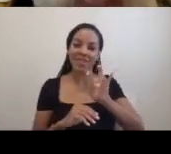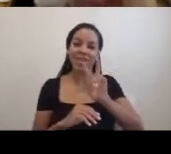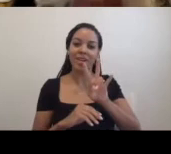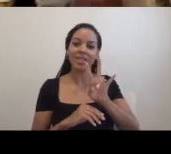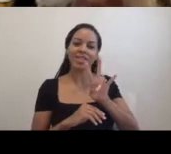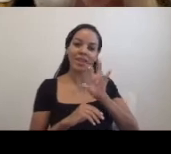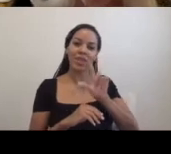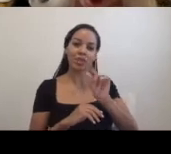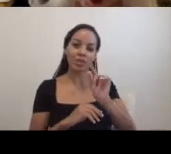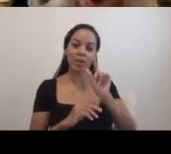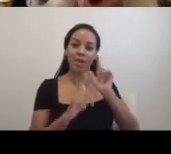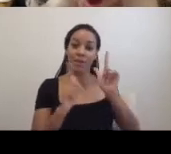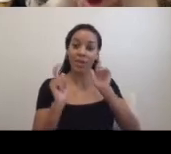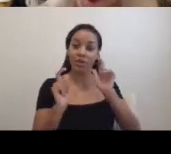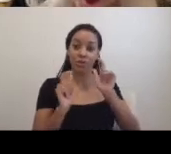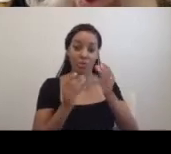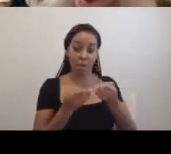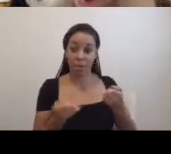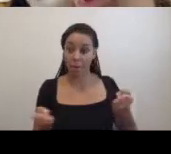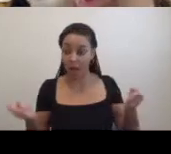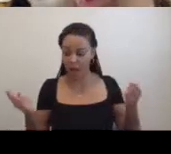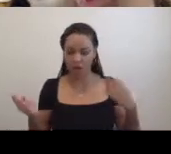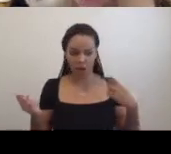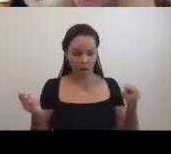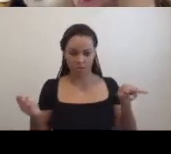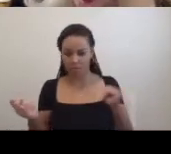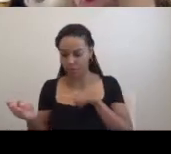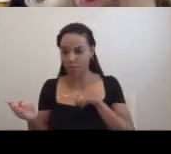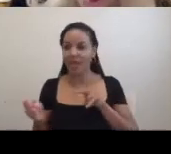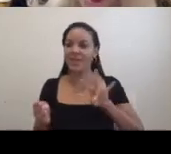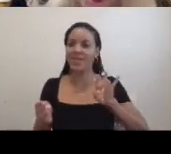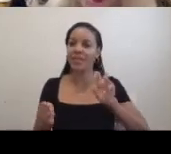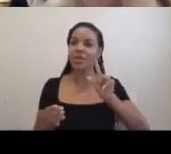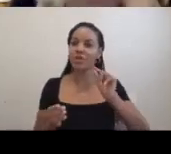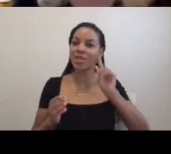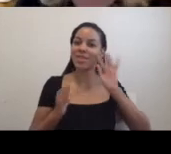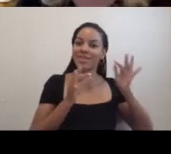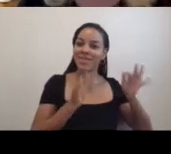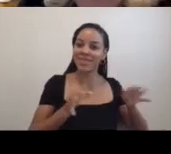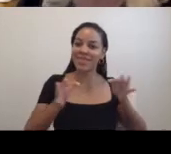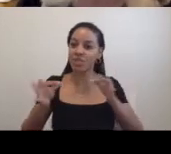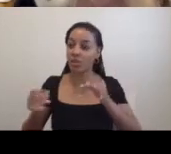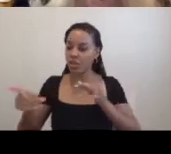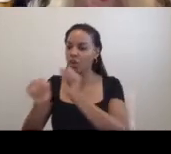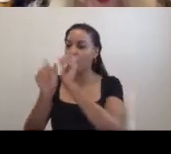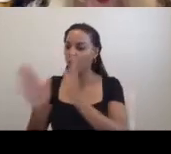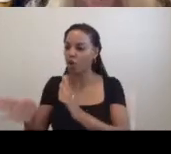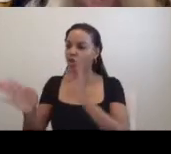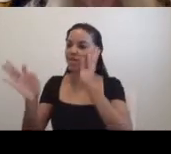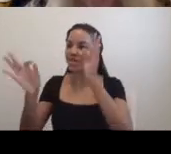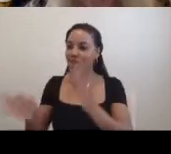and 720 decisions of what the workers decided that you saw